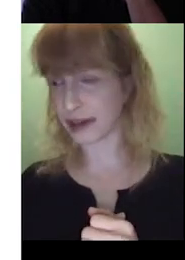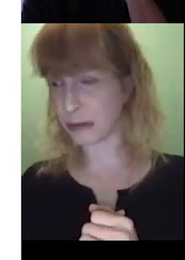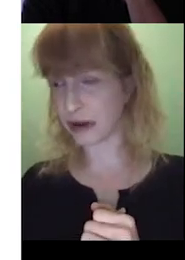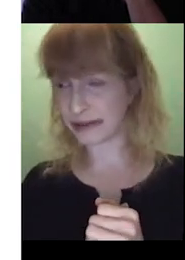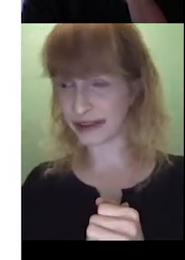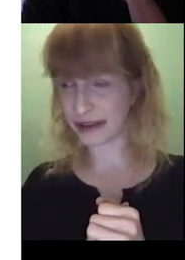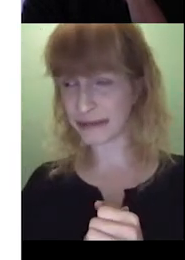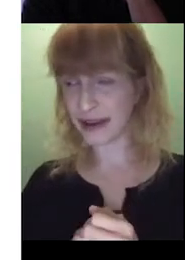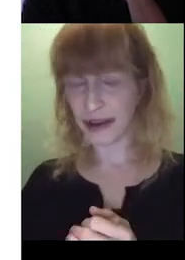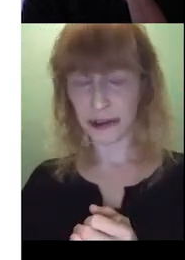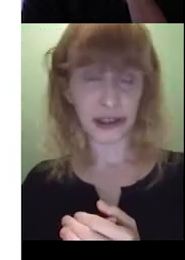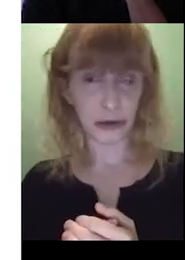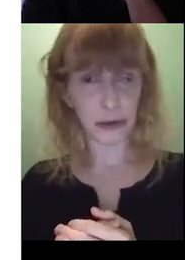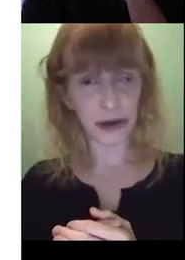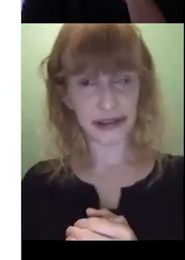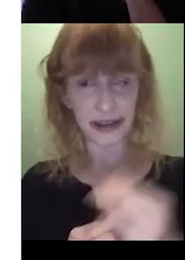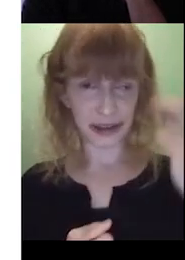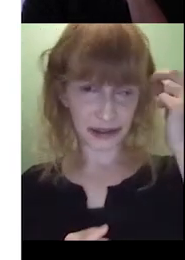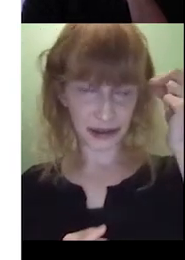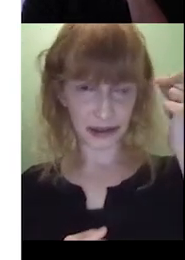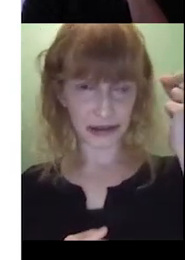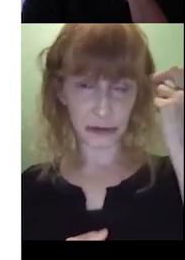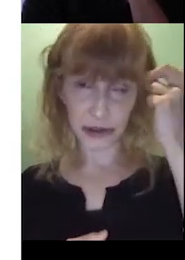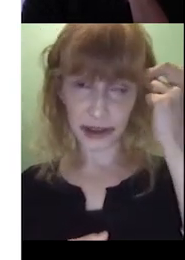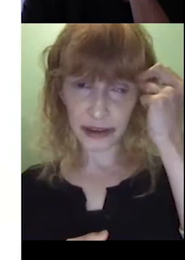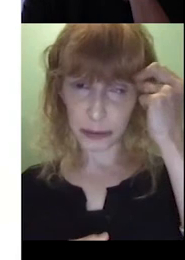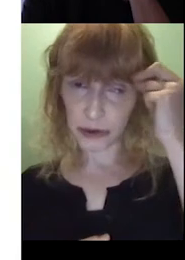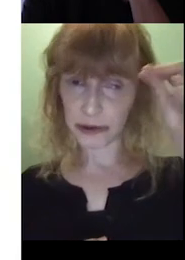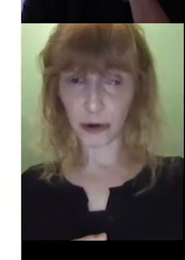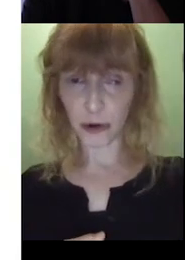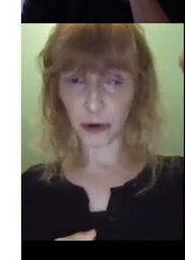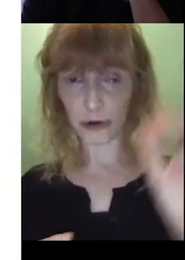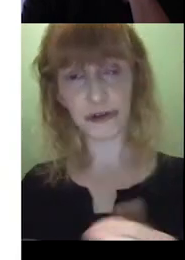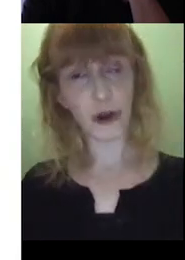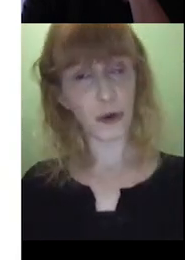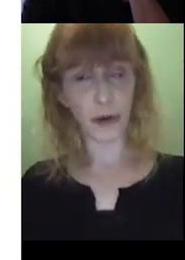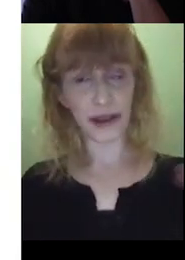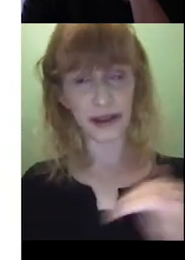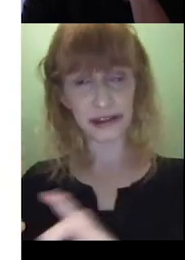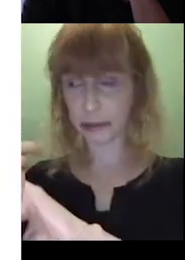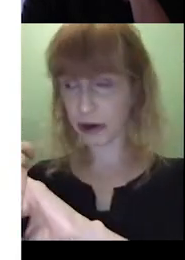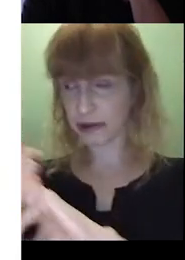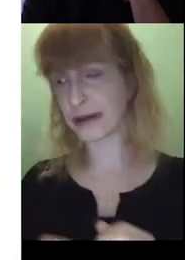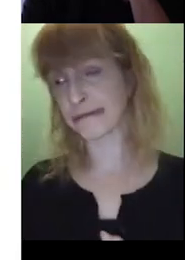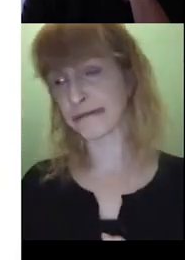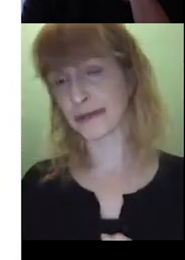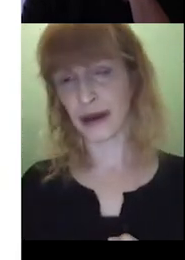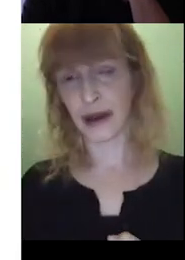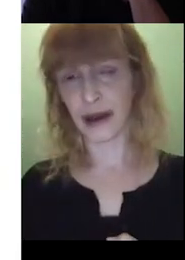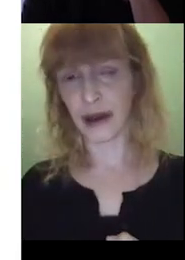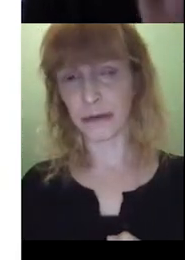the camera up and down. So, yeah, so we might start that, start up with that. The book is called Where's Spot?